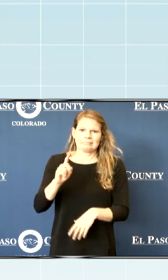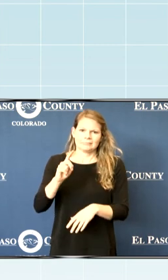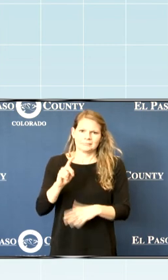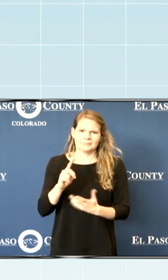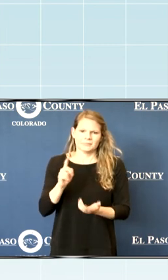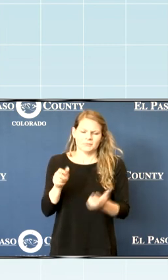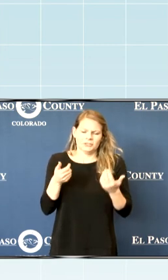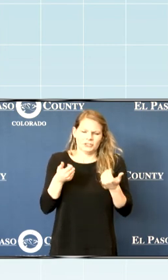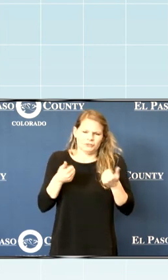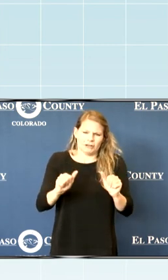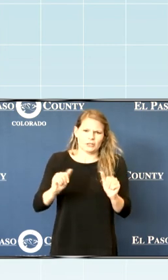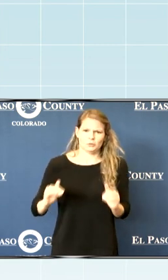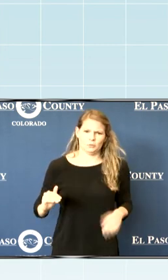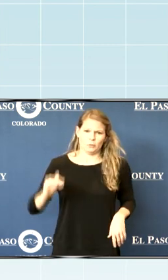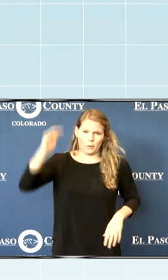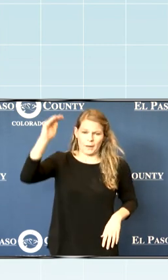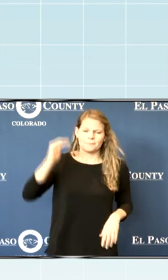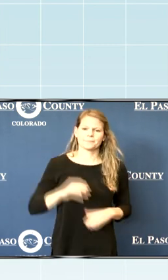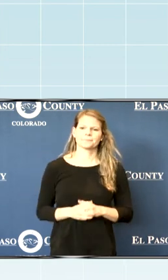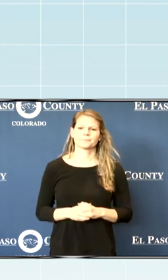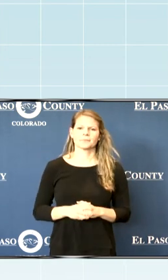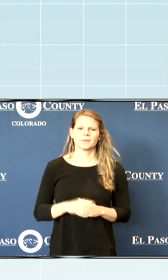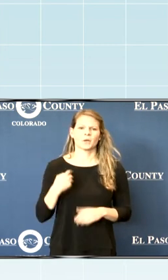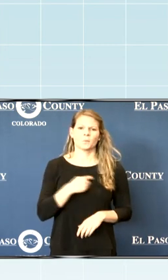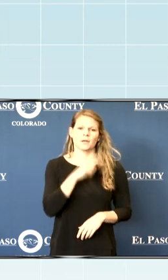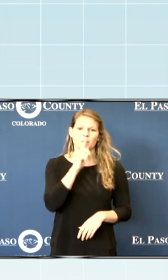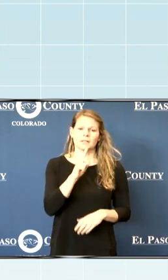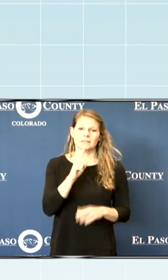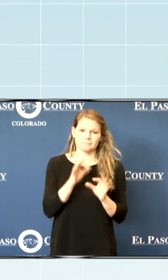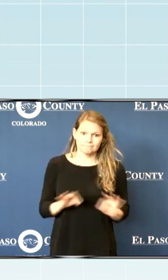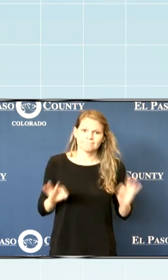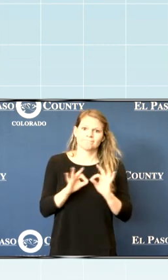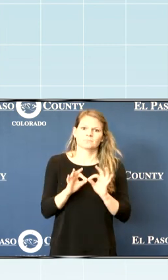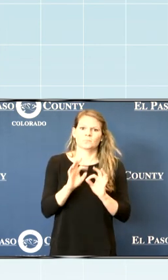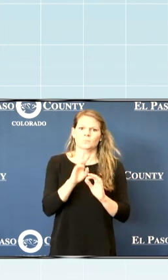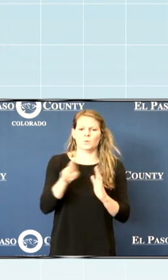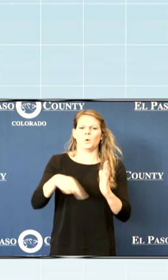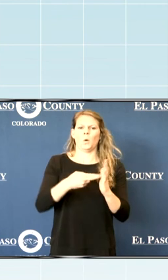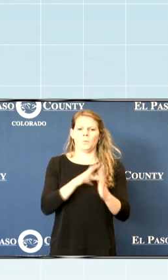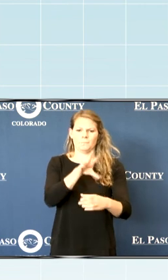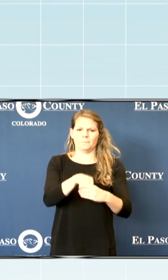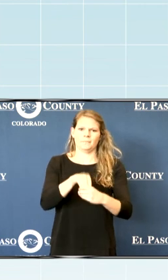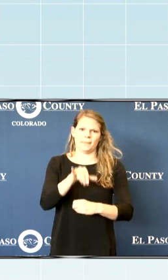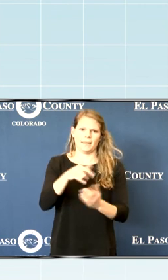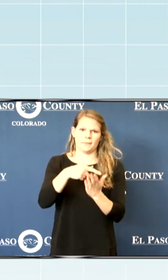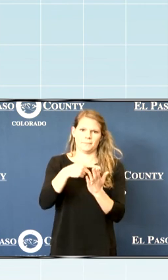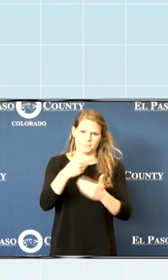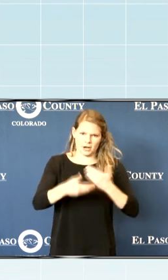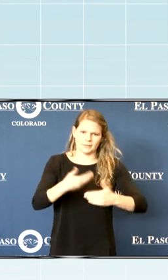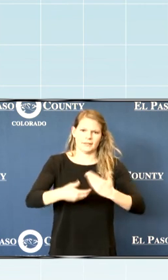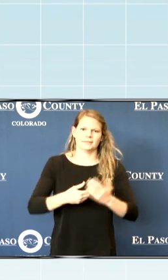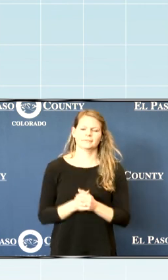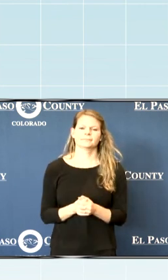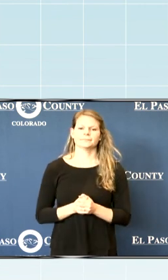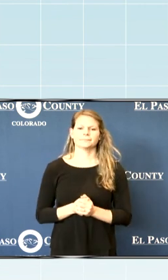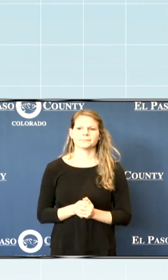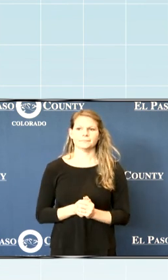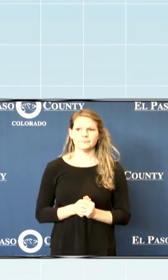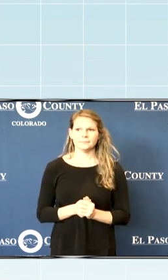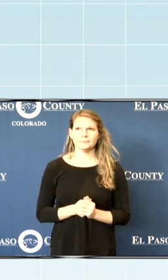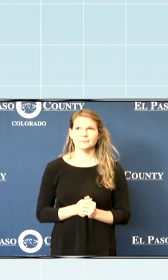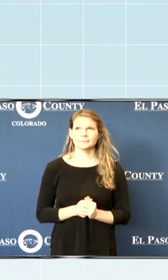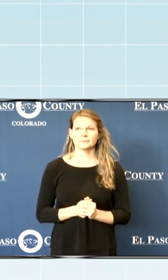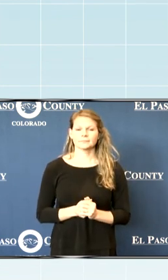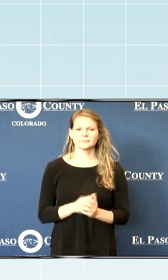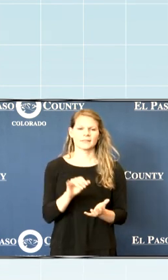grow up. The club plays a critical role in that process. Our staff people become extended family. become that aunt, that uncle,